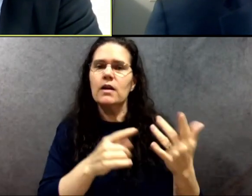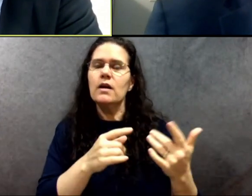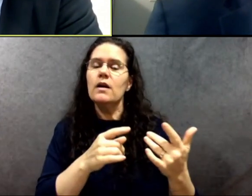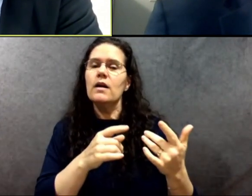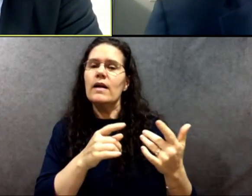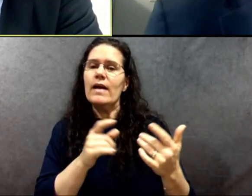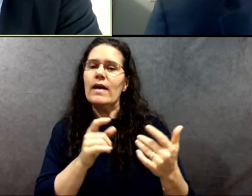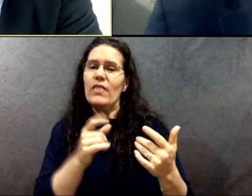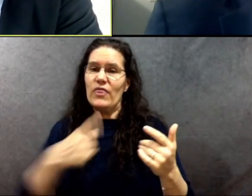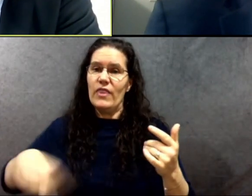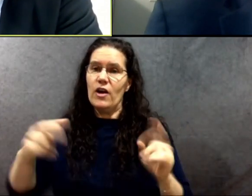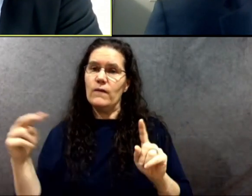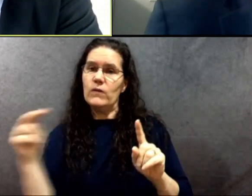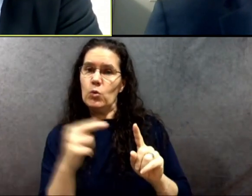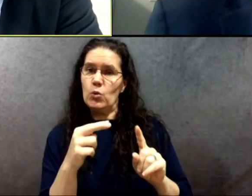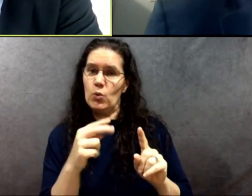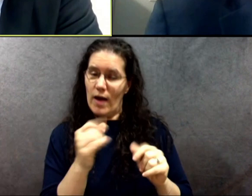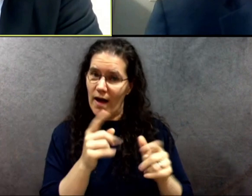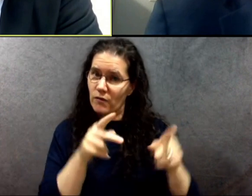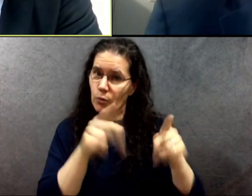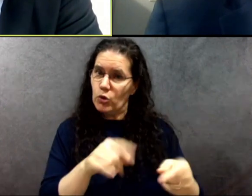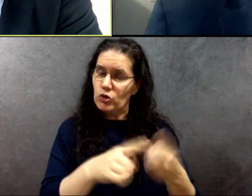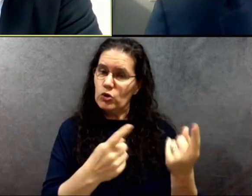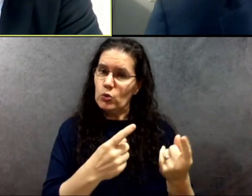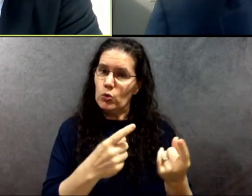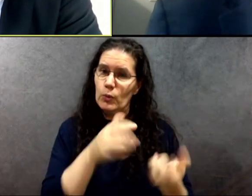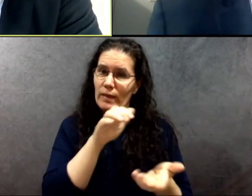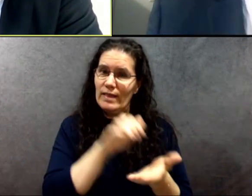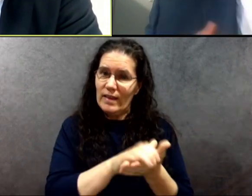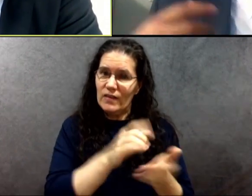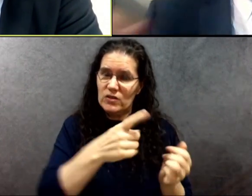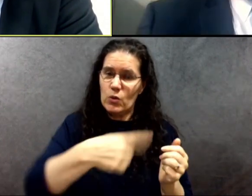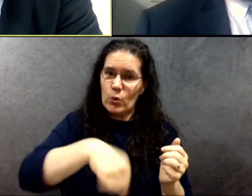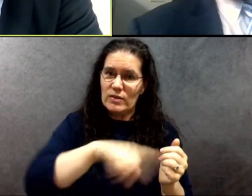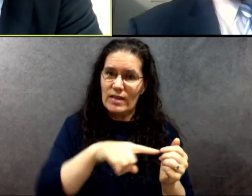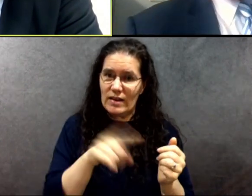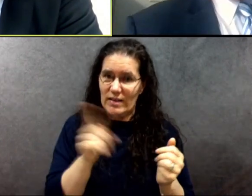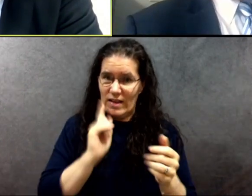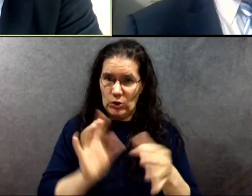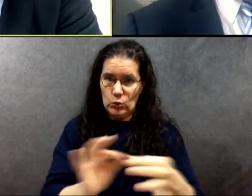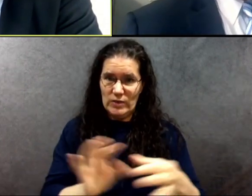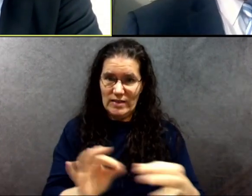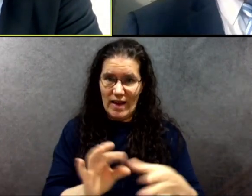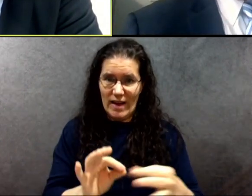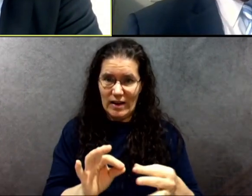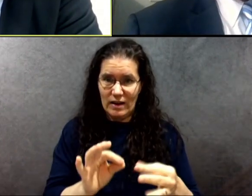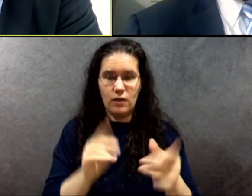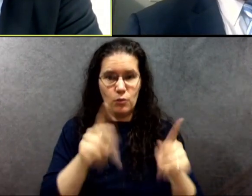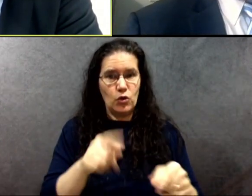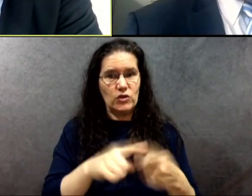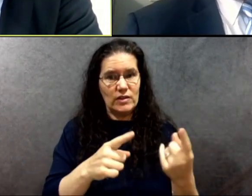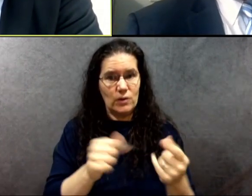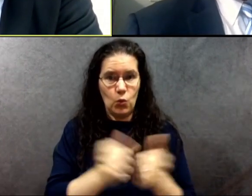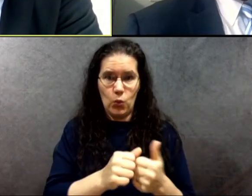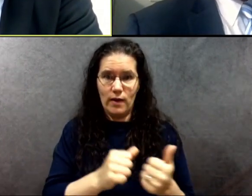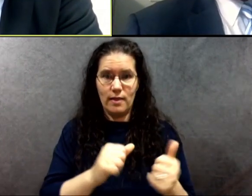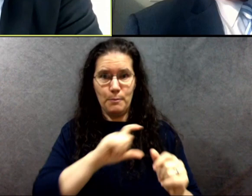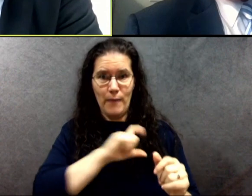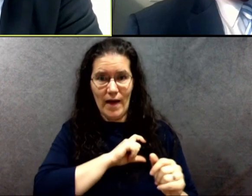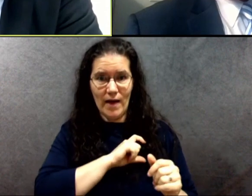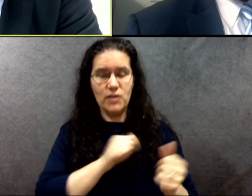things on the streets in Arlington with a gun and a badge and authority to